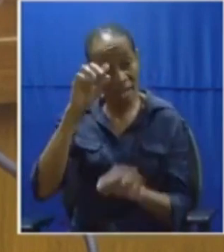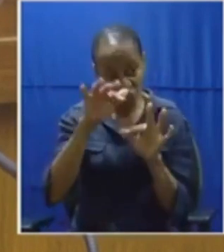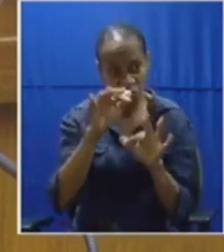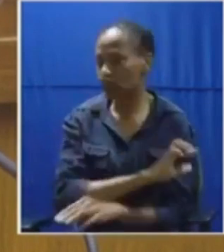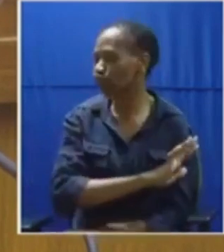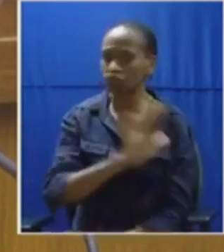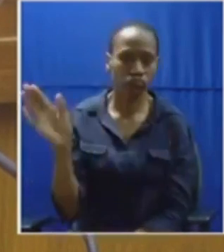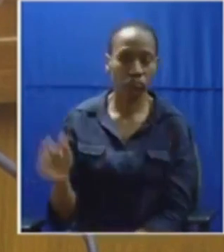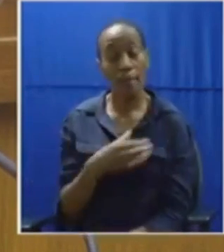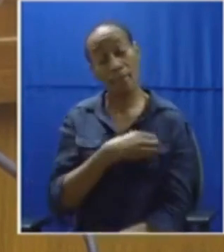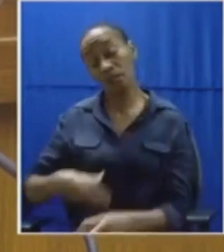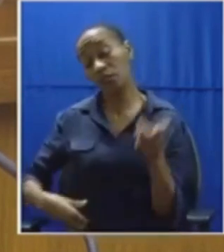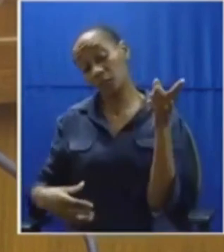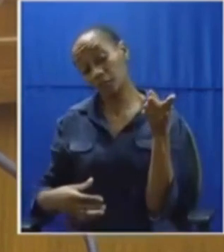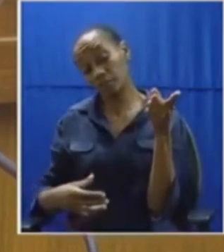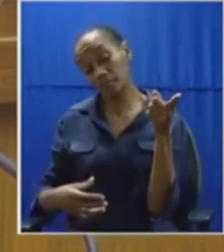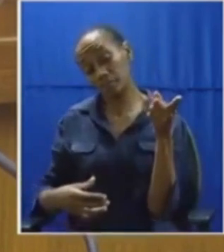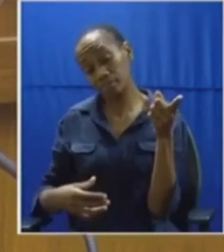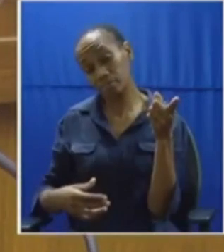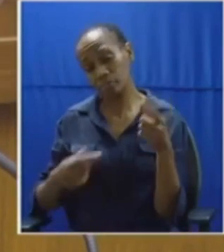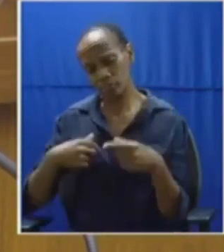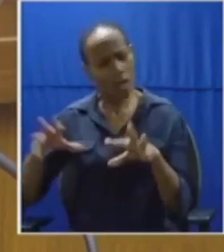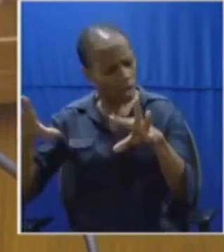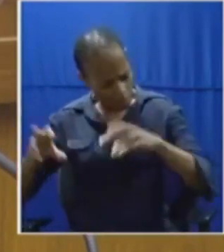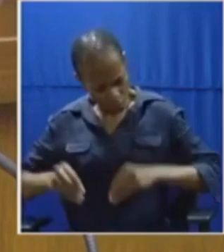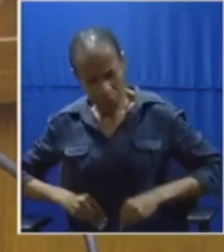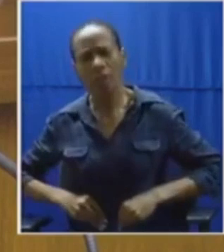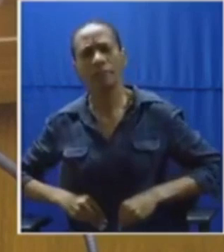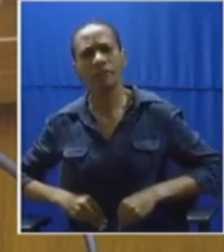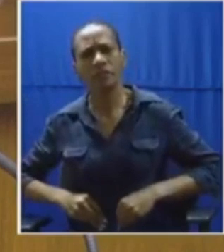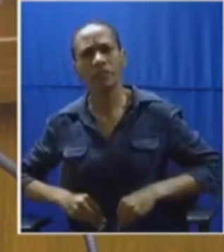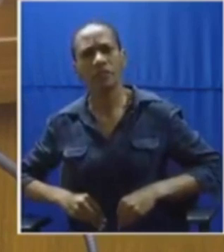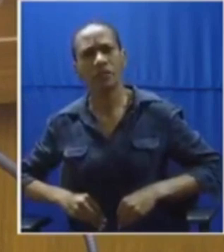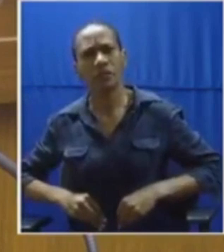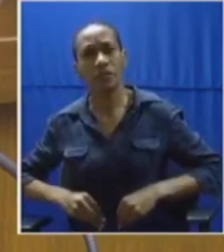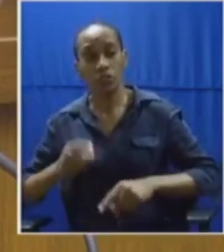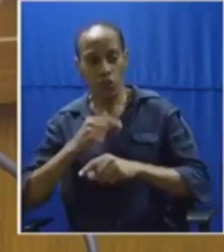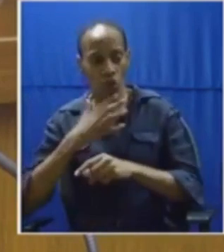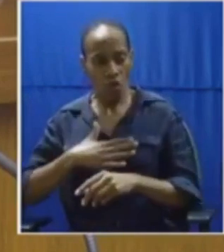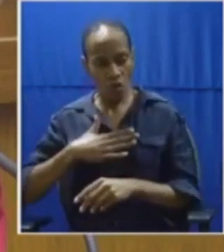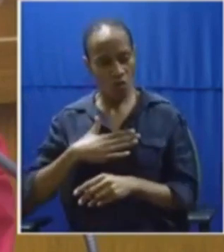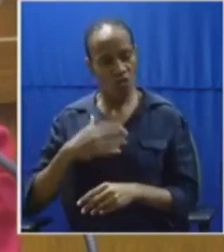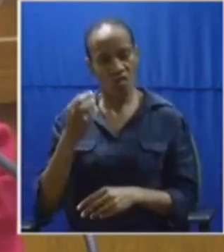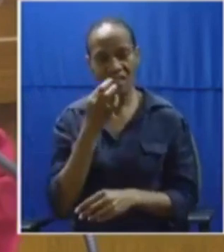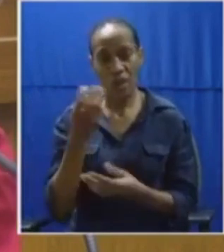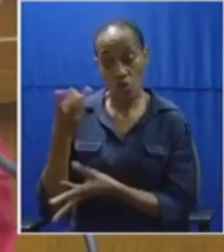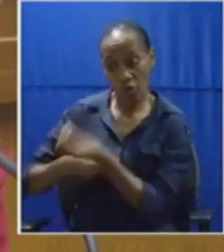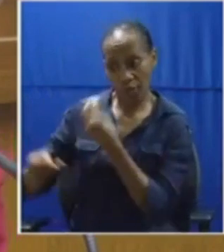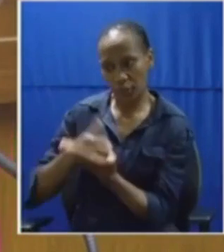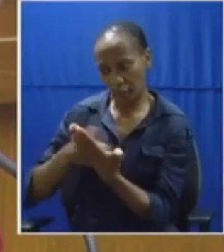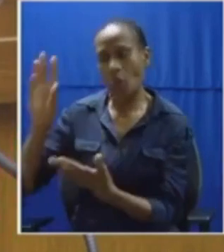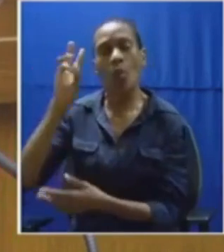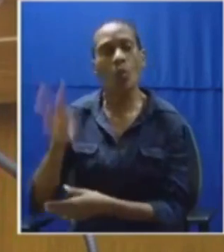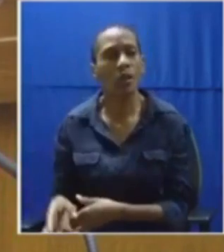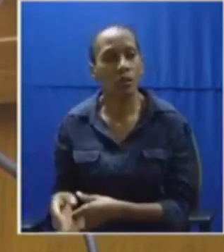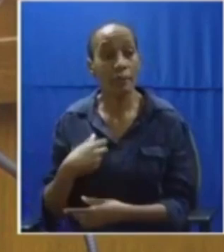president we welcome your renewed energy to fight corruption but let